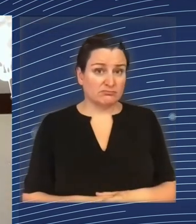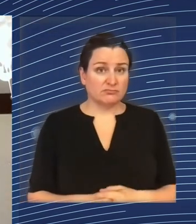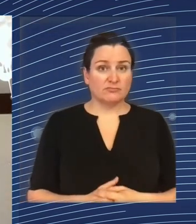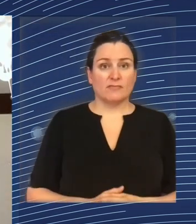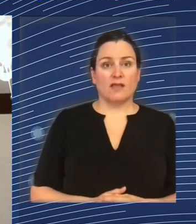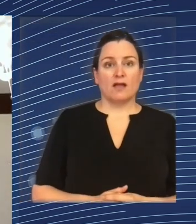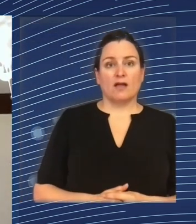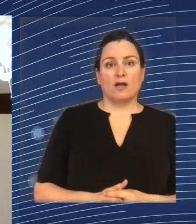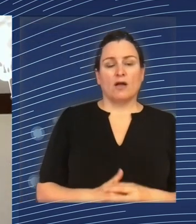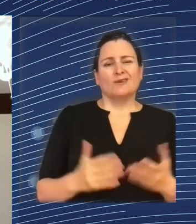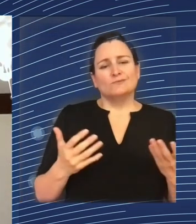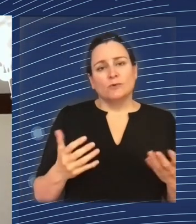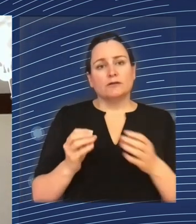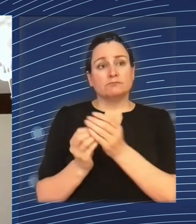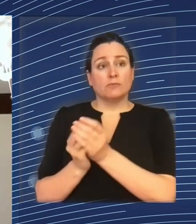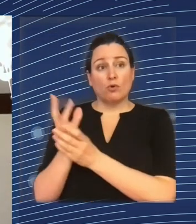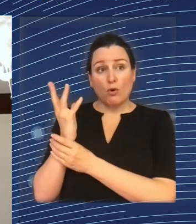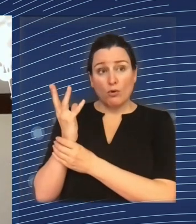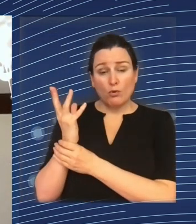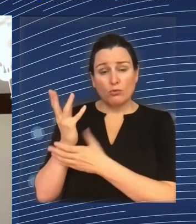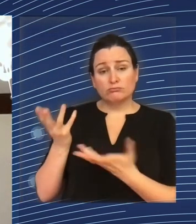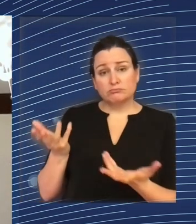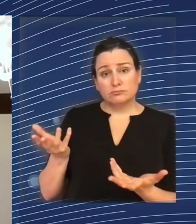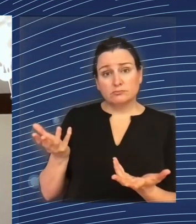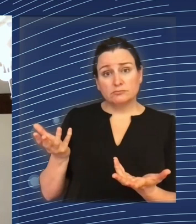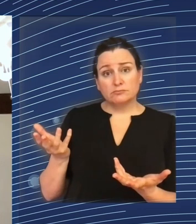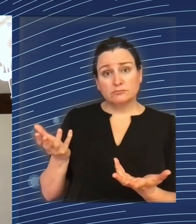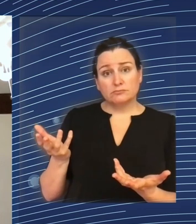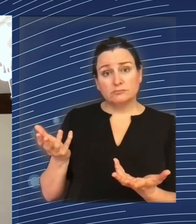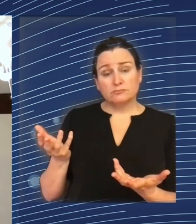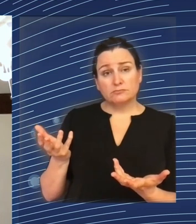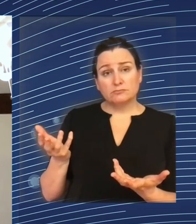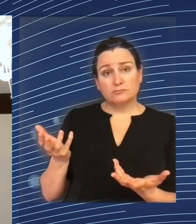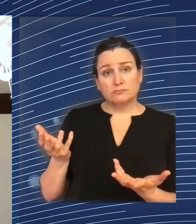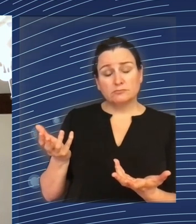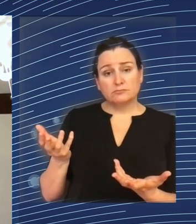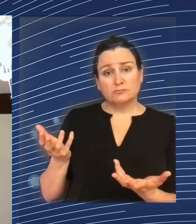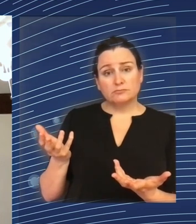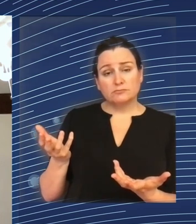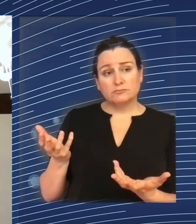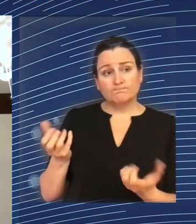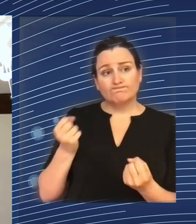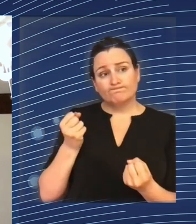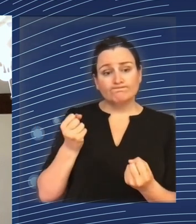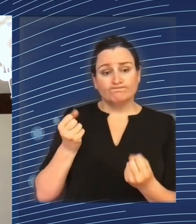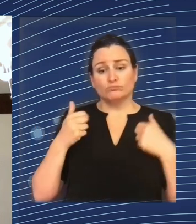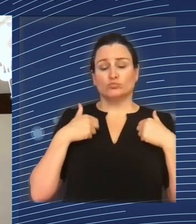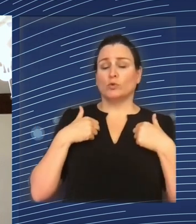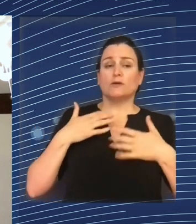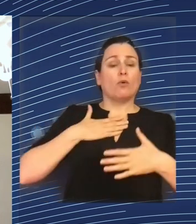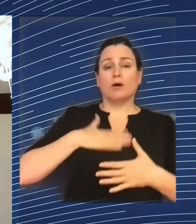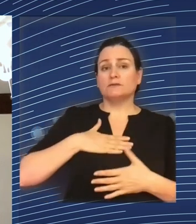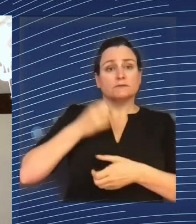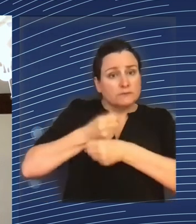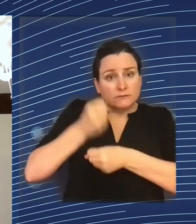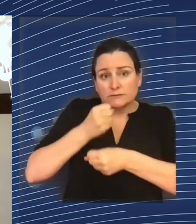climate perspective that we want, we don't want resource intensive and certainly not carbon intensive growth. I mean, I'd like to just